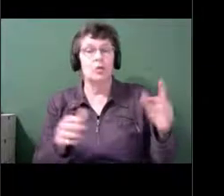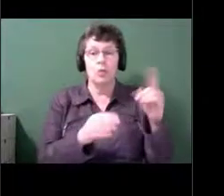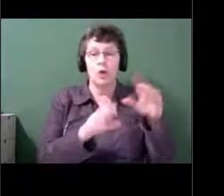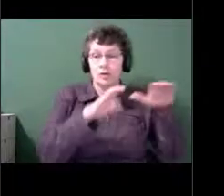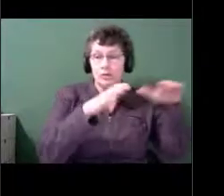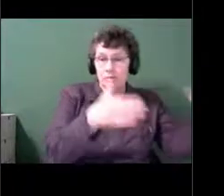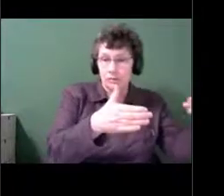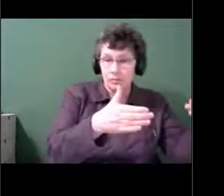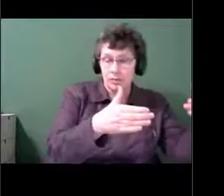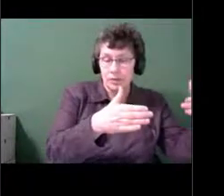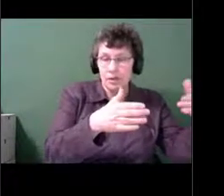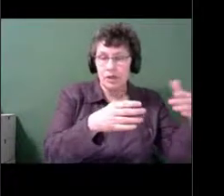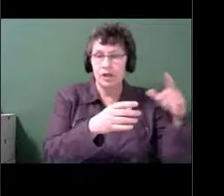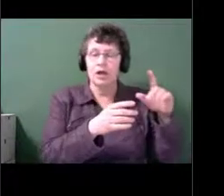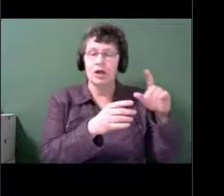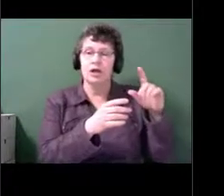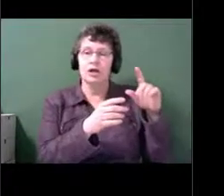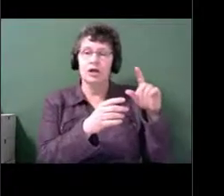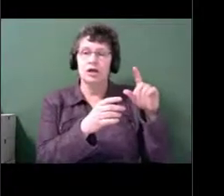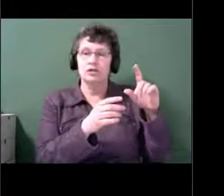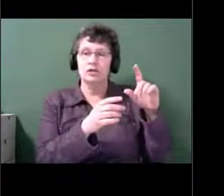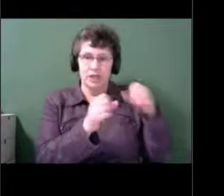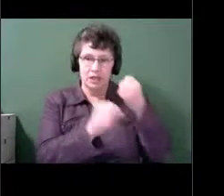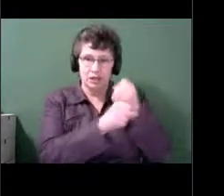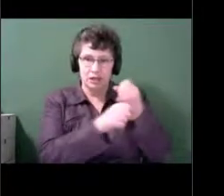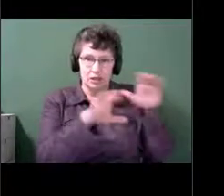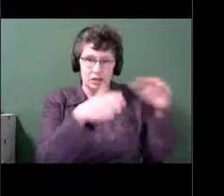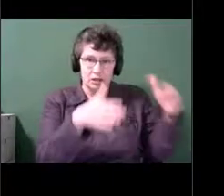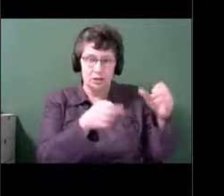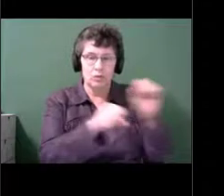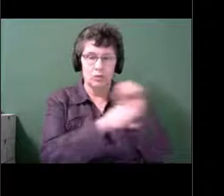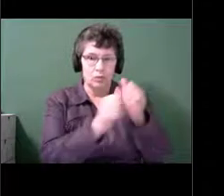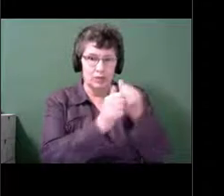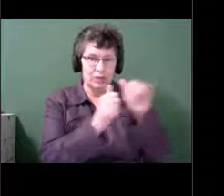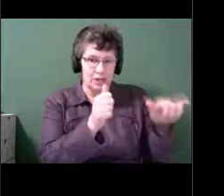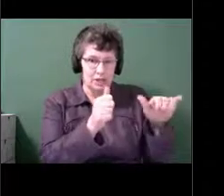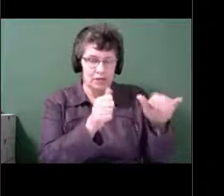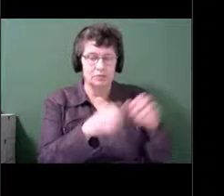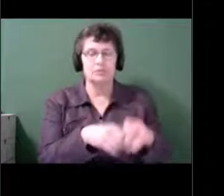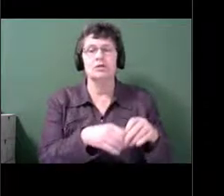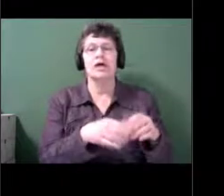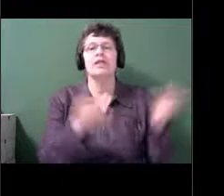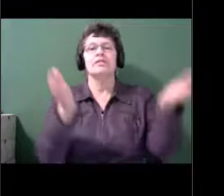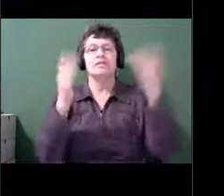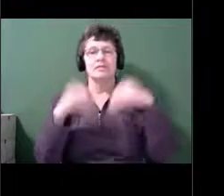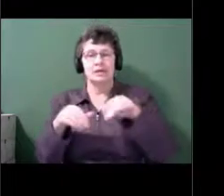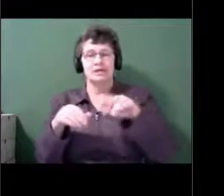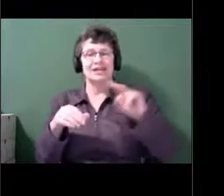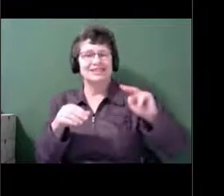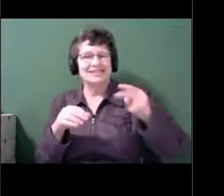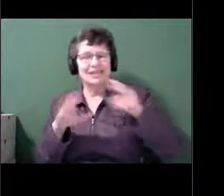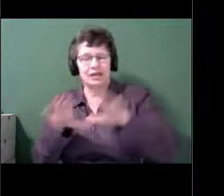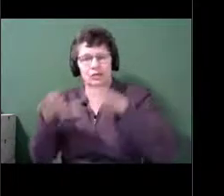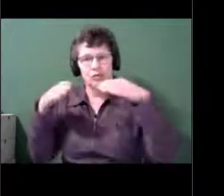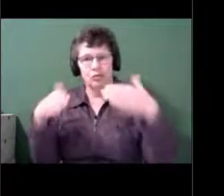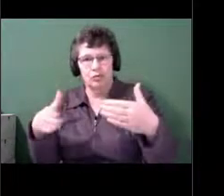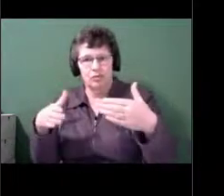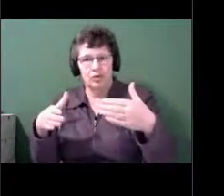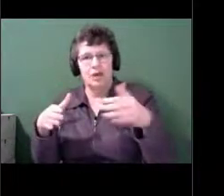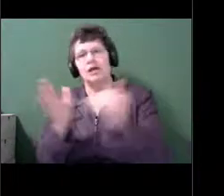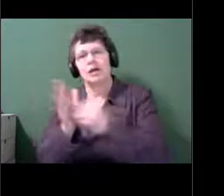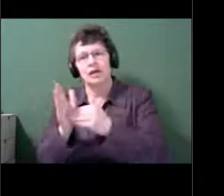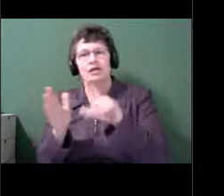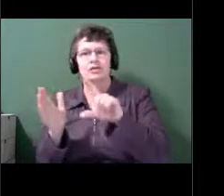20 years, these 30,000 Canadians are providing data. So we can understand the whole process